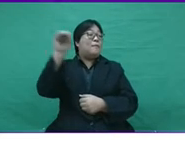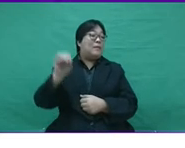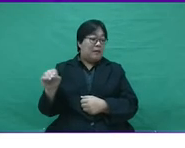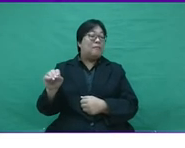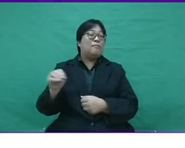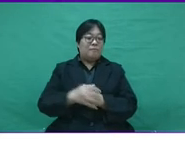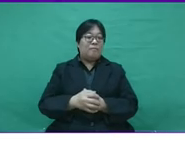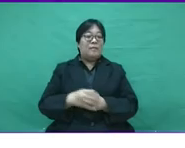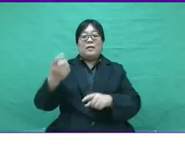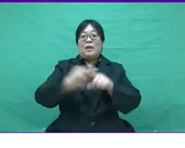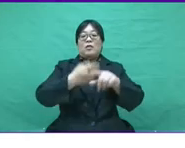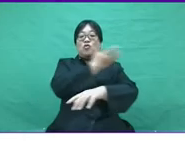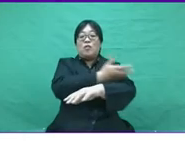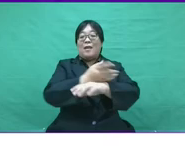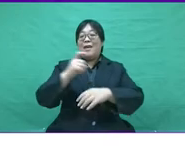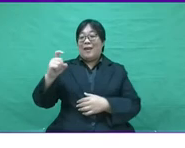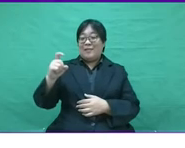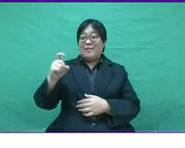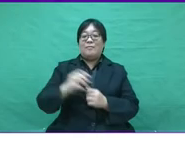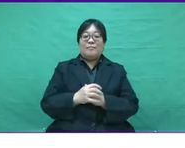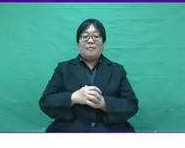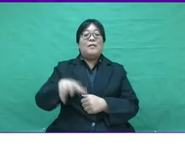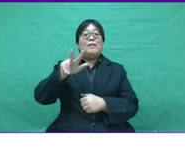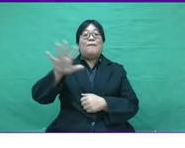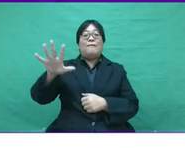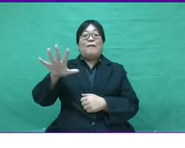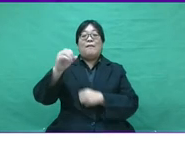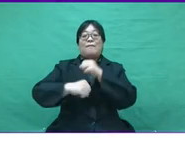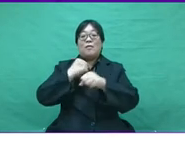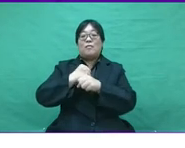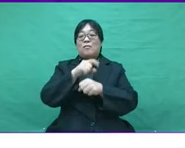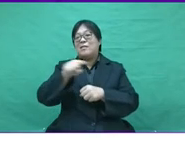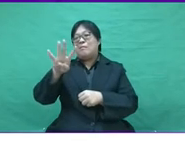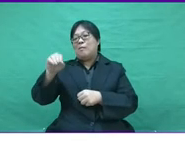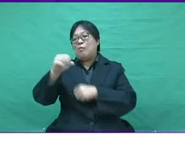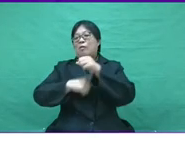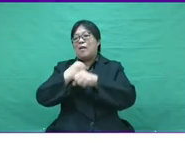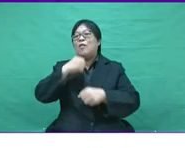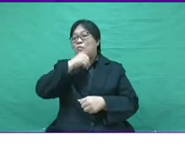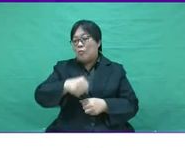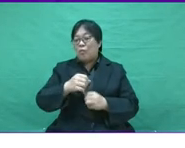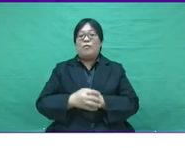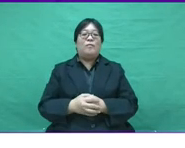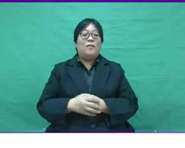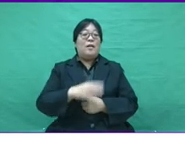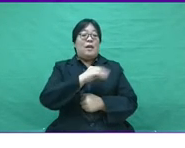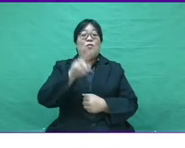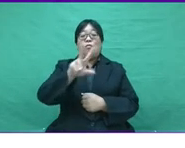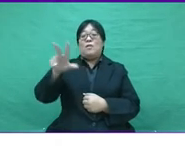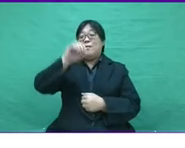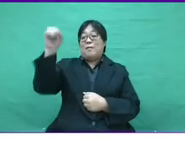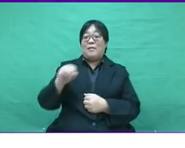The survey also noted that 28% from Generation X is 35 years old to